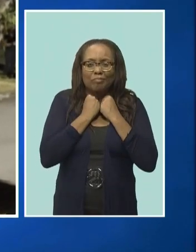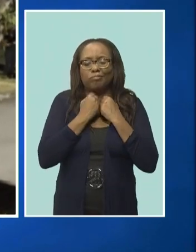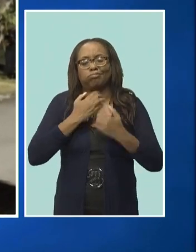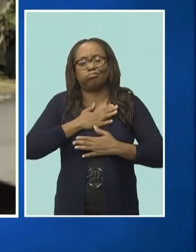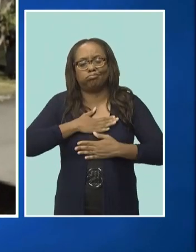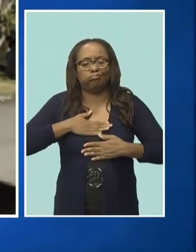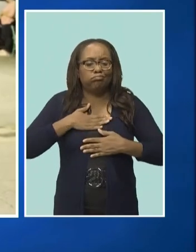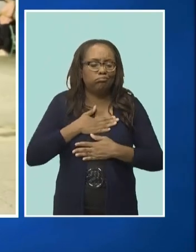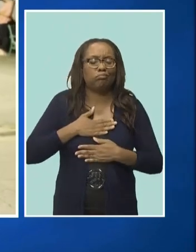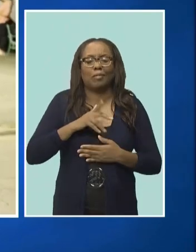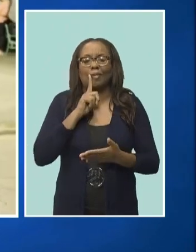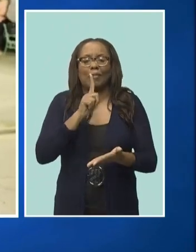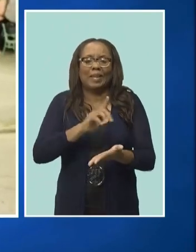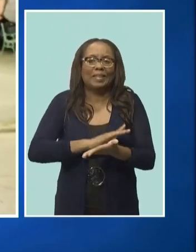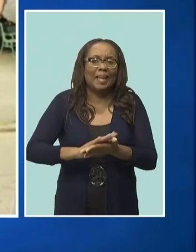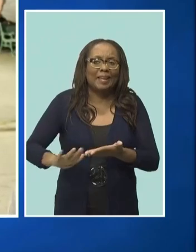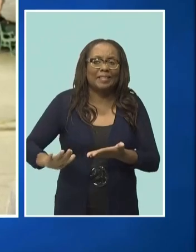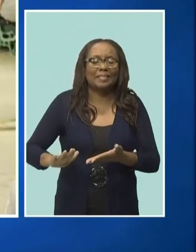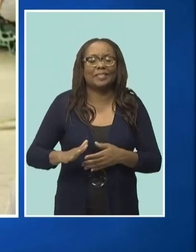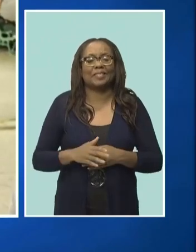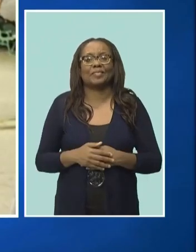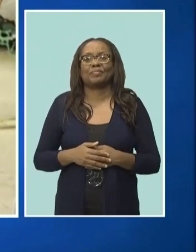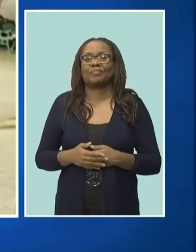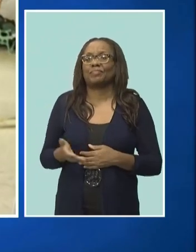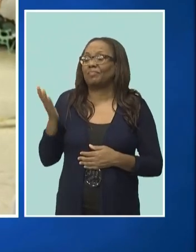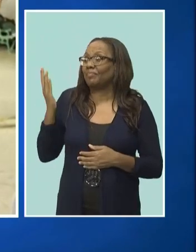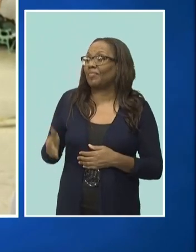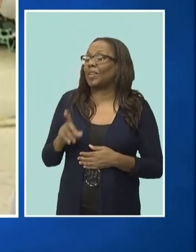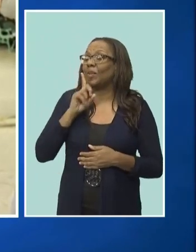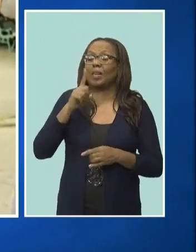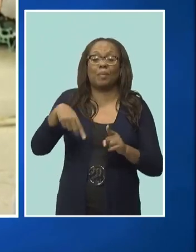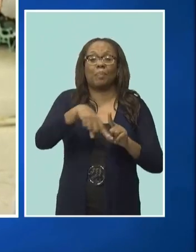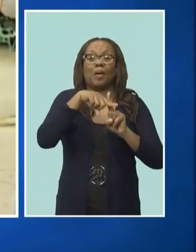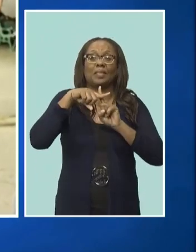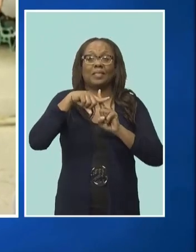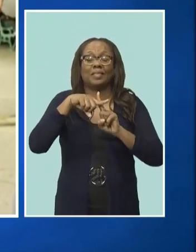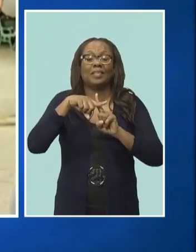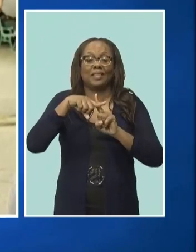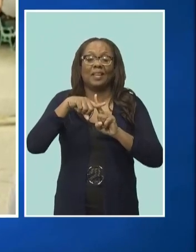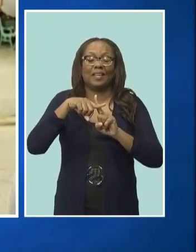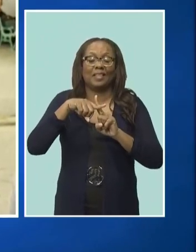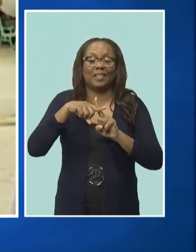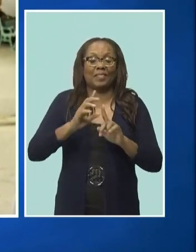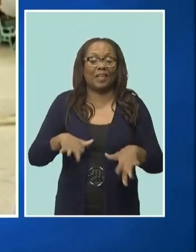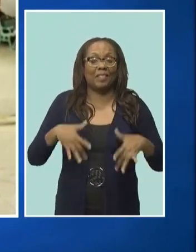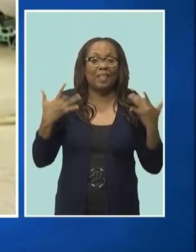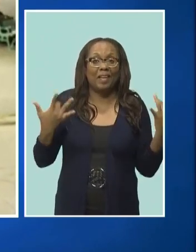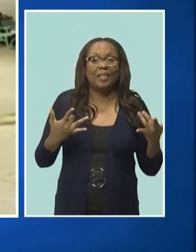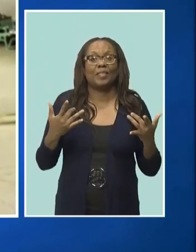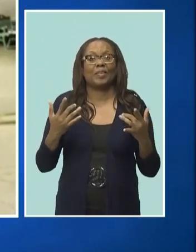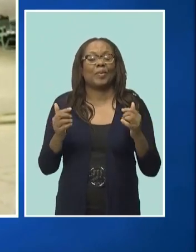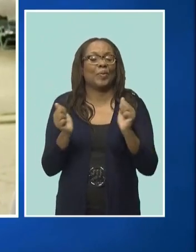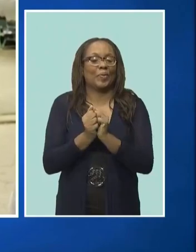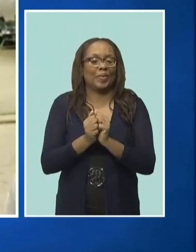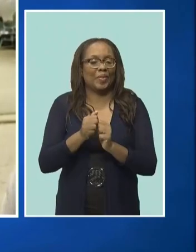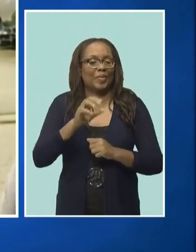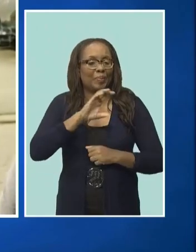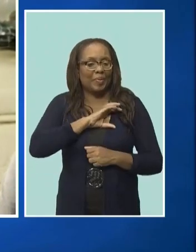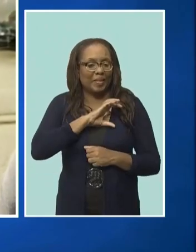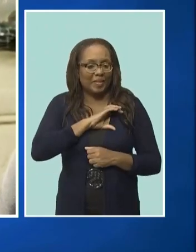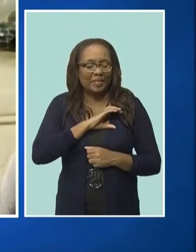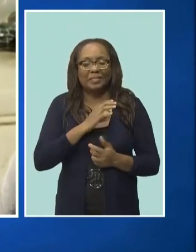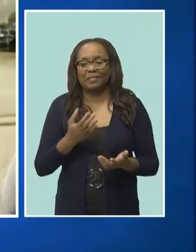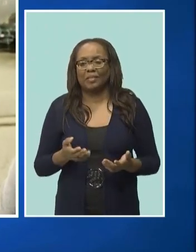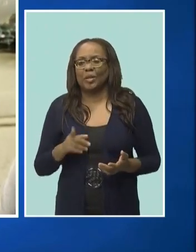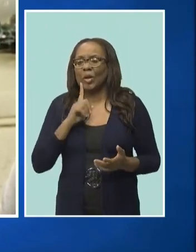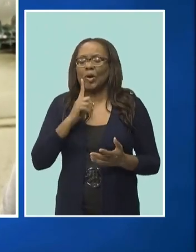nice. It was a very positive initiative that was taken by the Barbados Police Service in terms of fostering community spirit